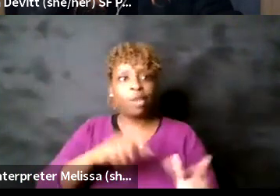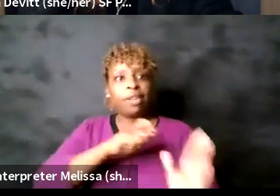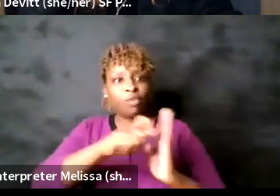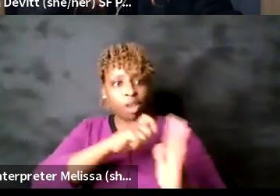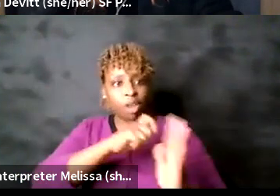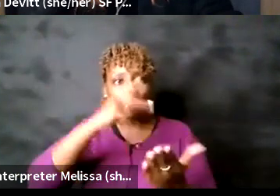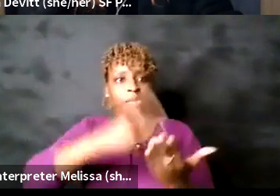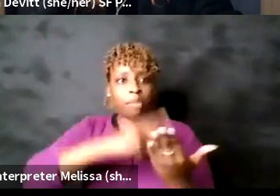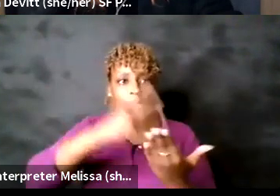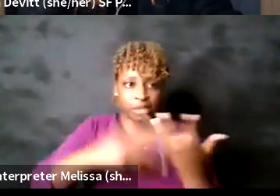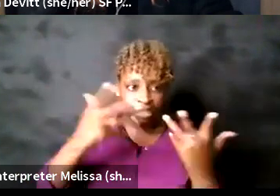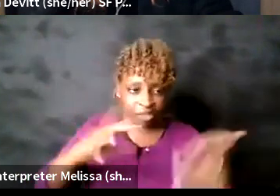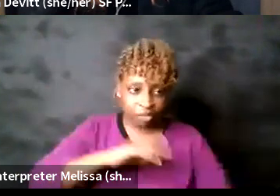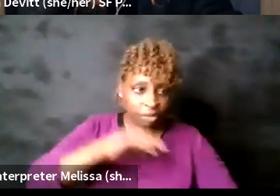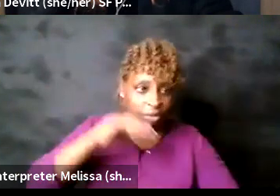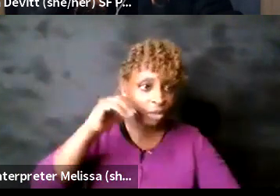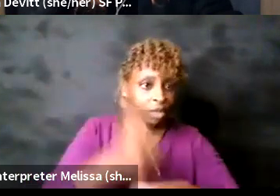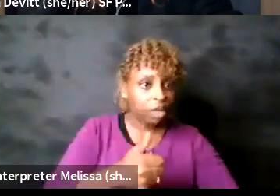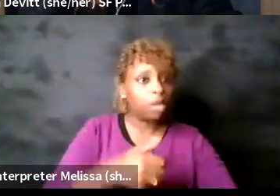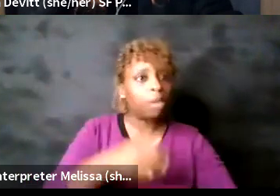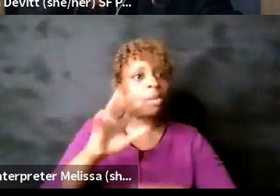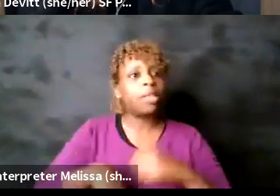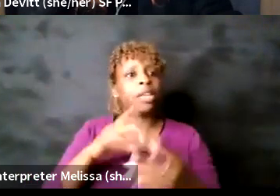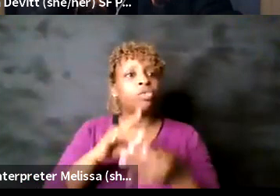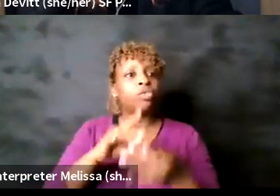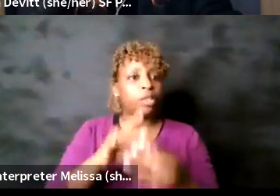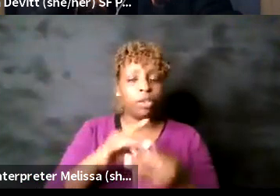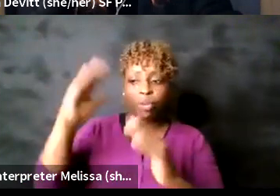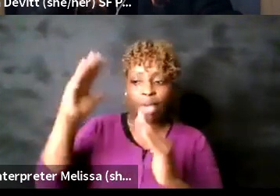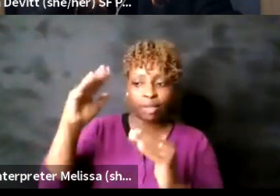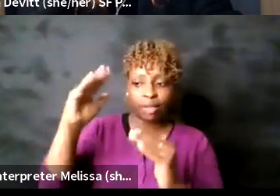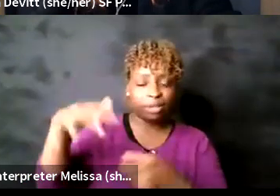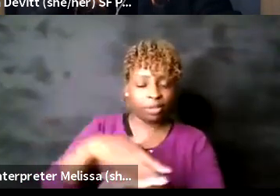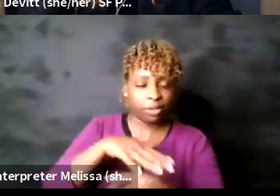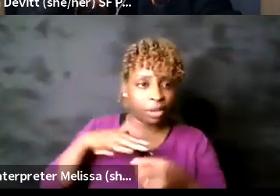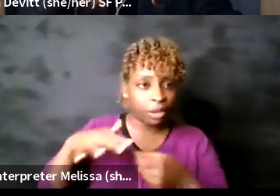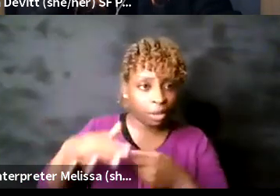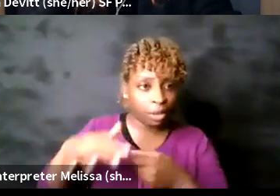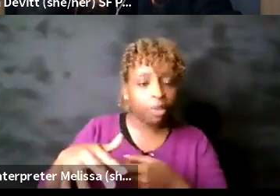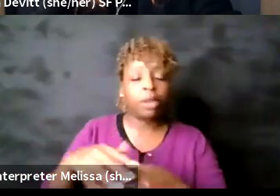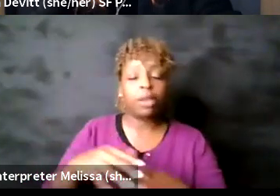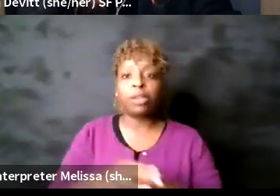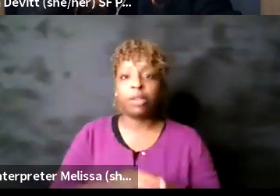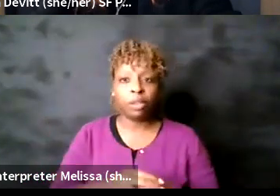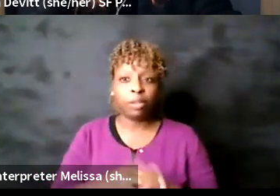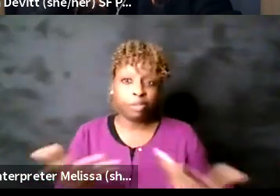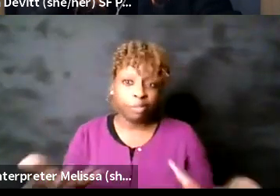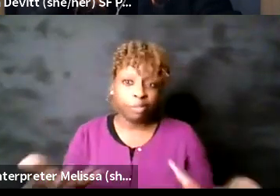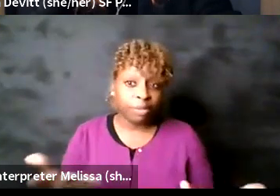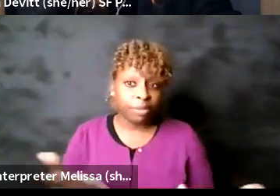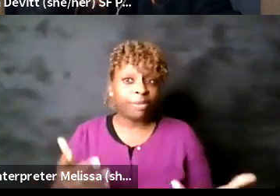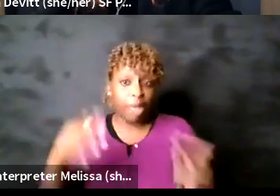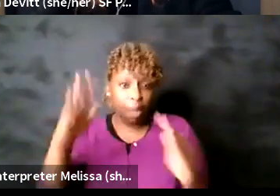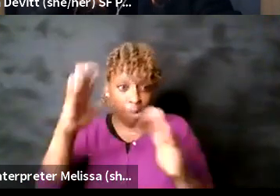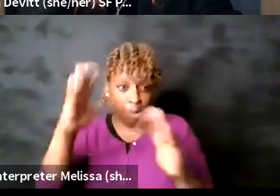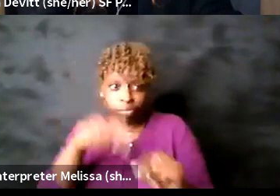are relative to expectations in the space um again hopefully folks actually read it but it's a little bit of the thing that you can point to like